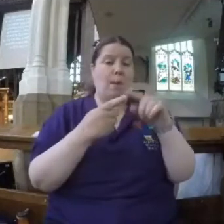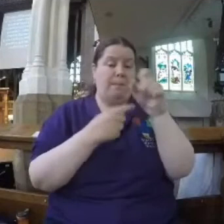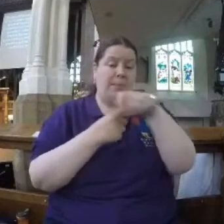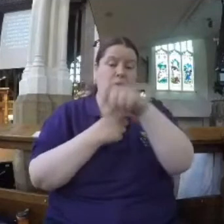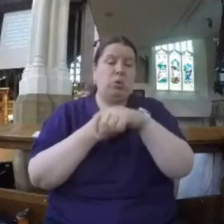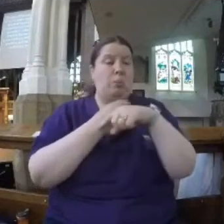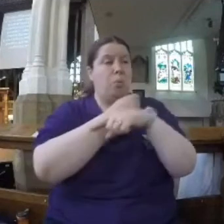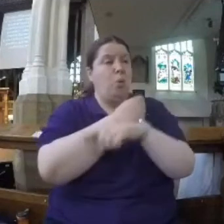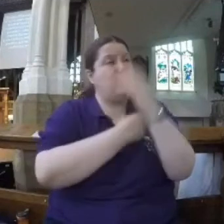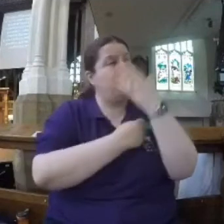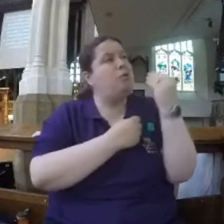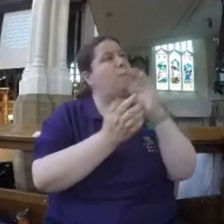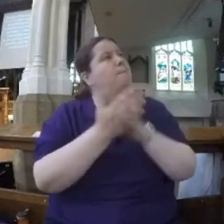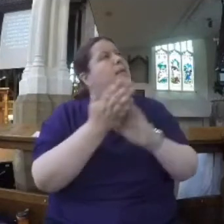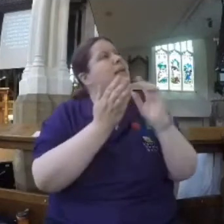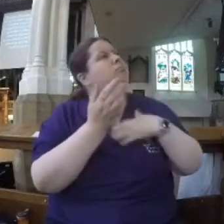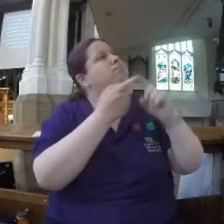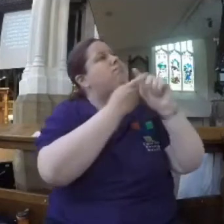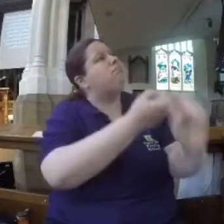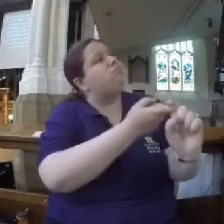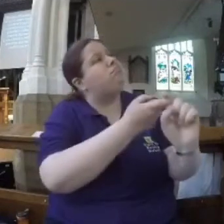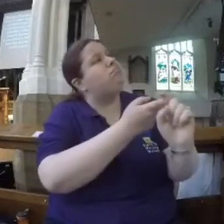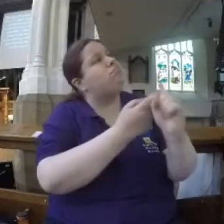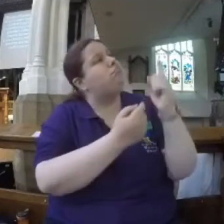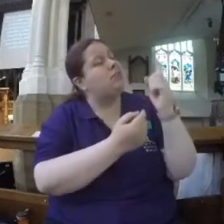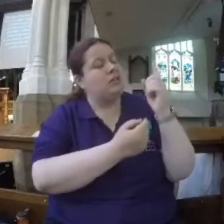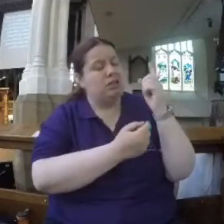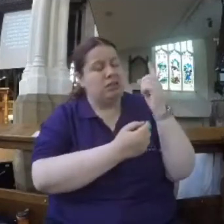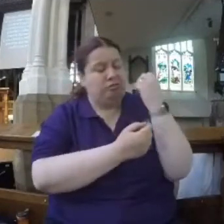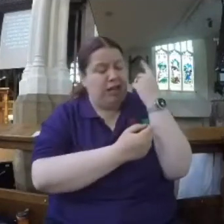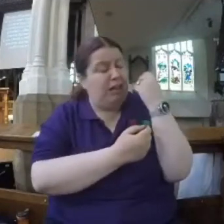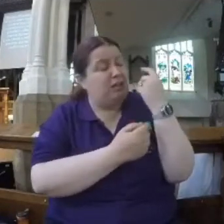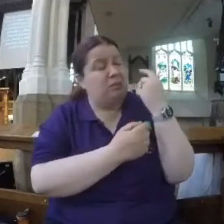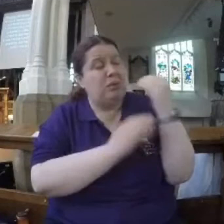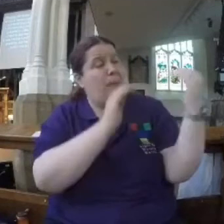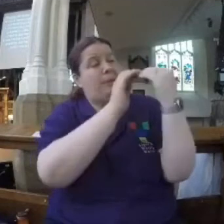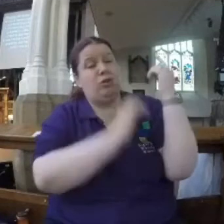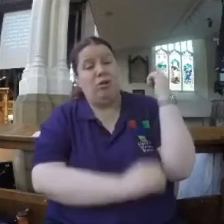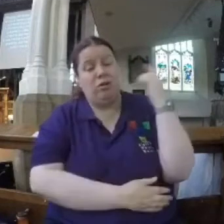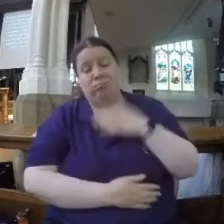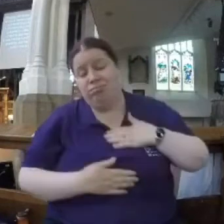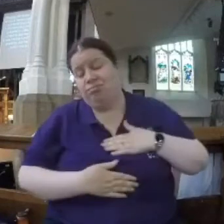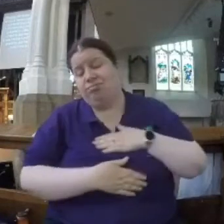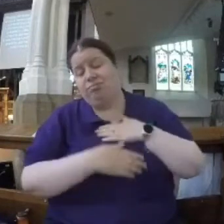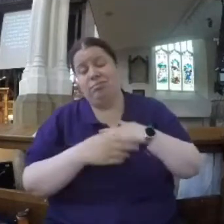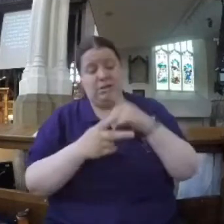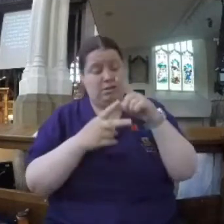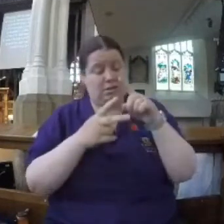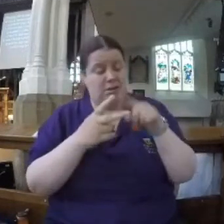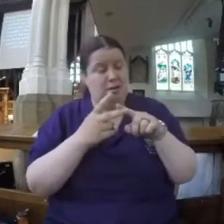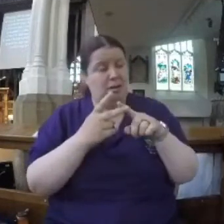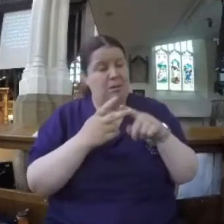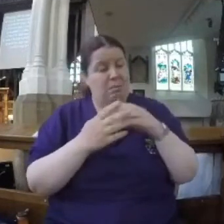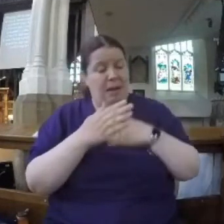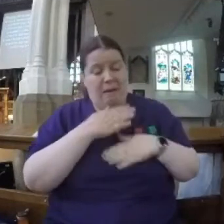which leads to mourning for our distance from God's standards. Which leads to the meek realization